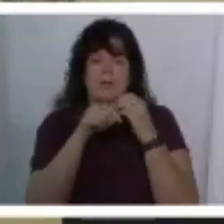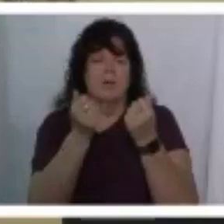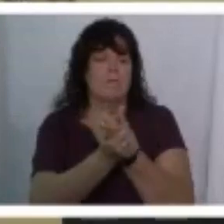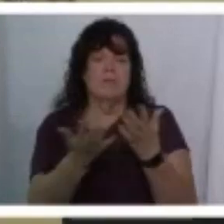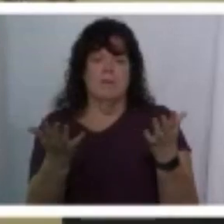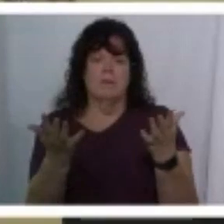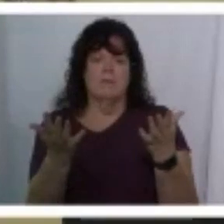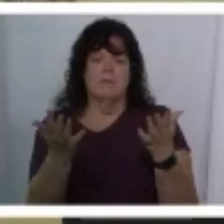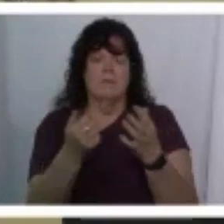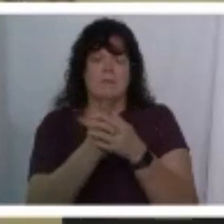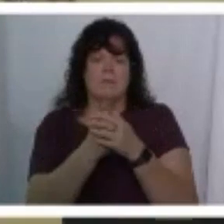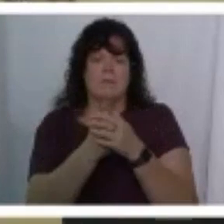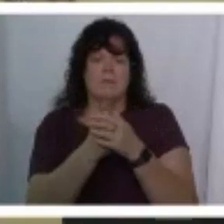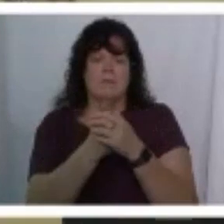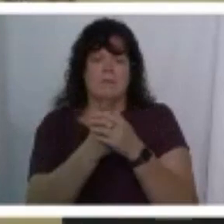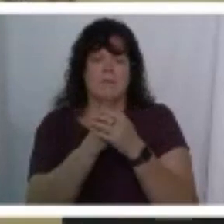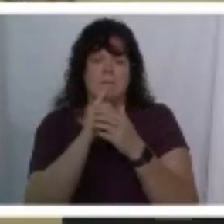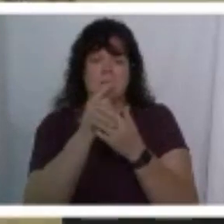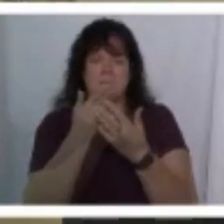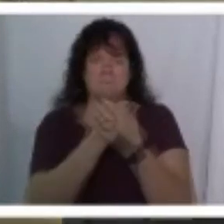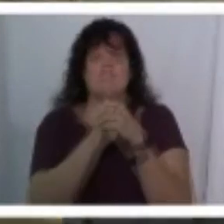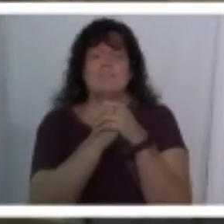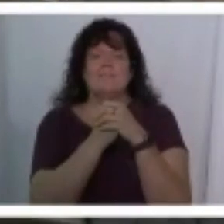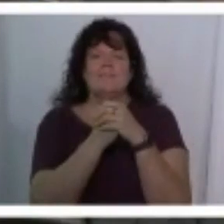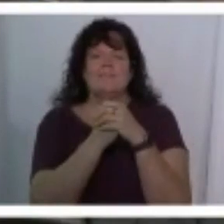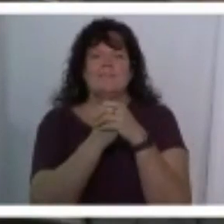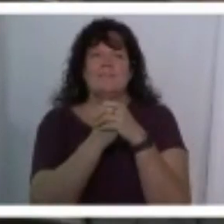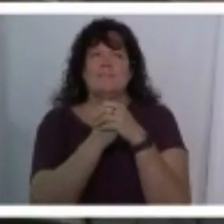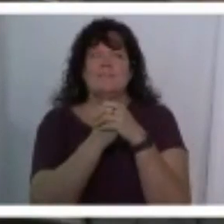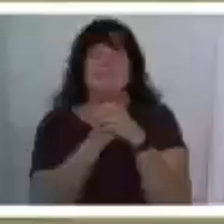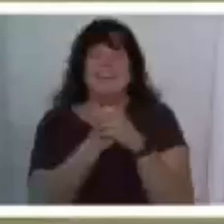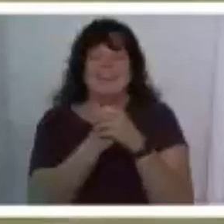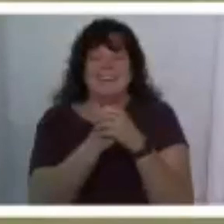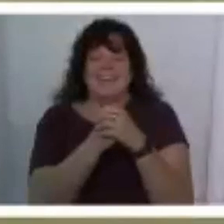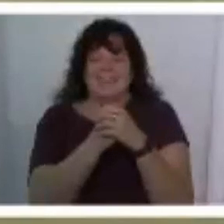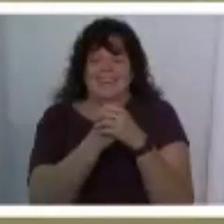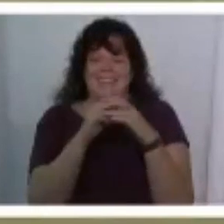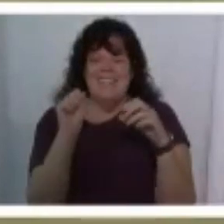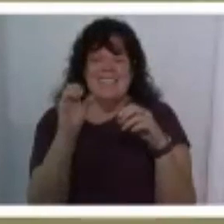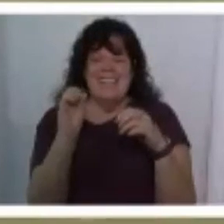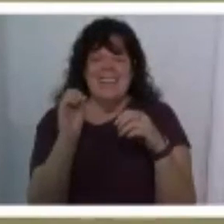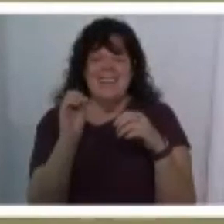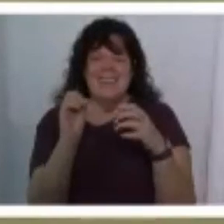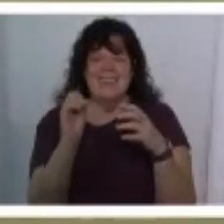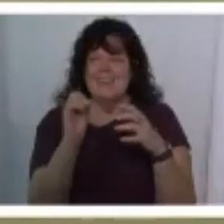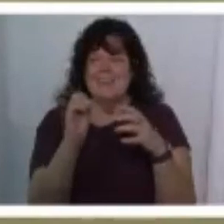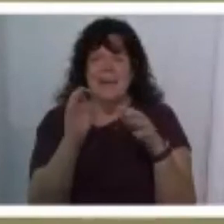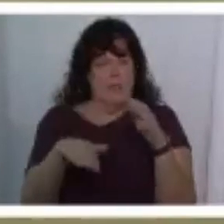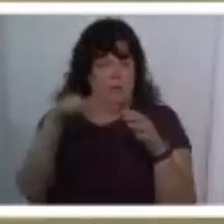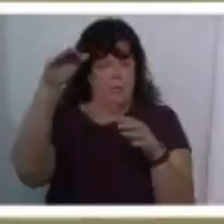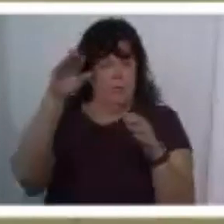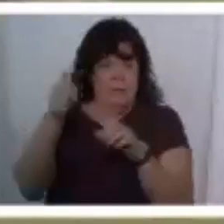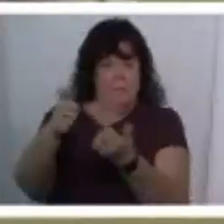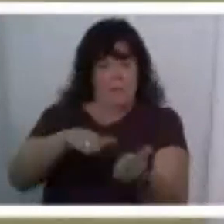that's that's really it yeah got this okay so um i grew up in a baptist church